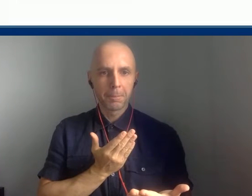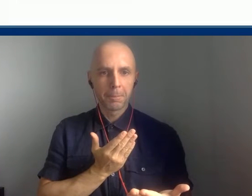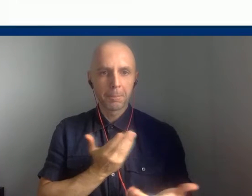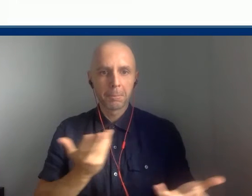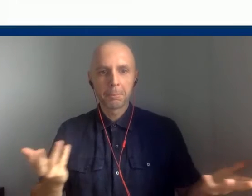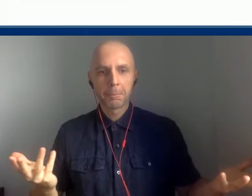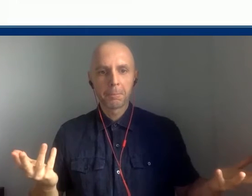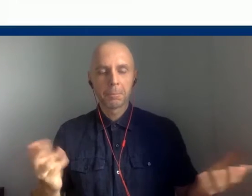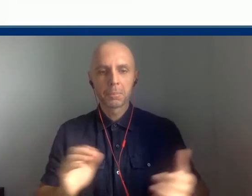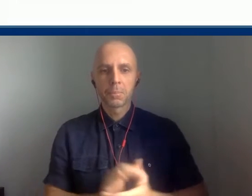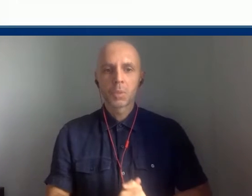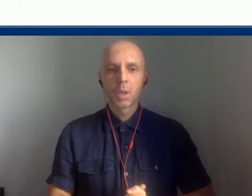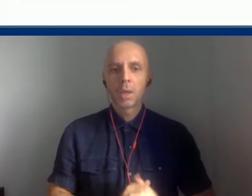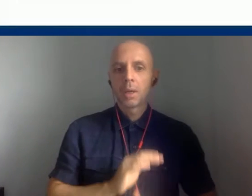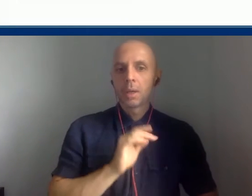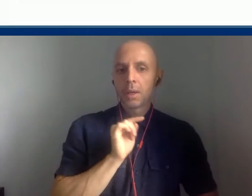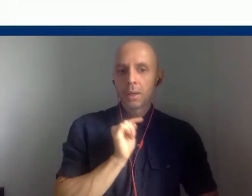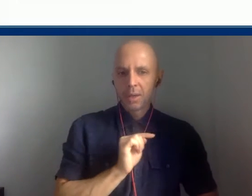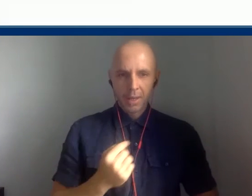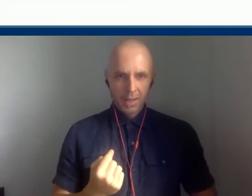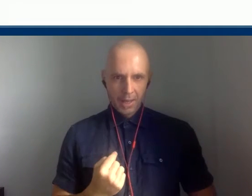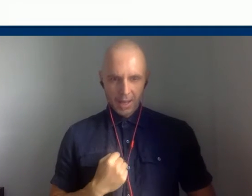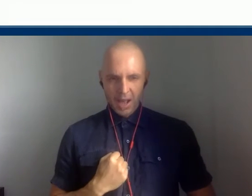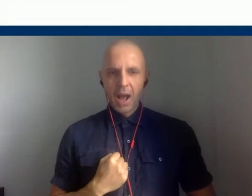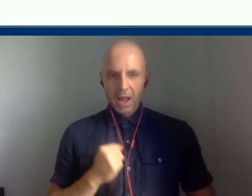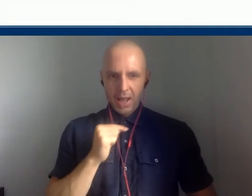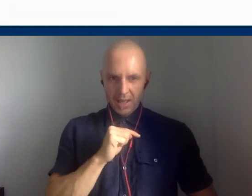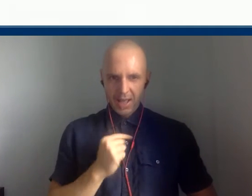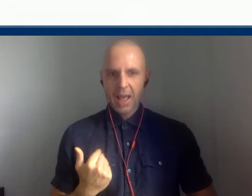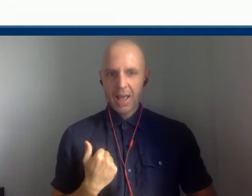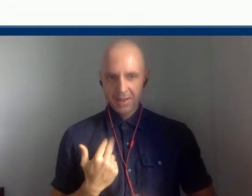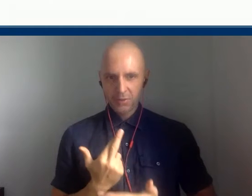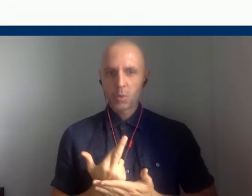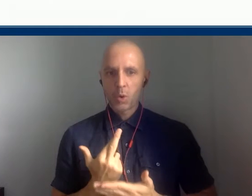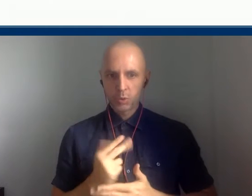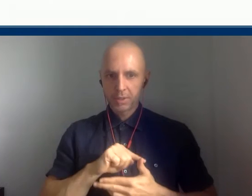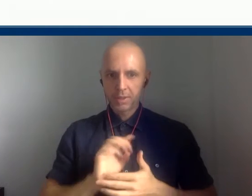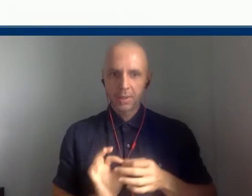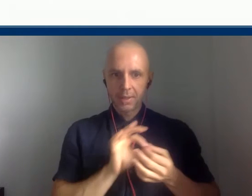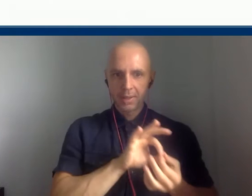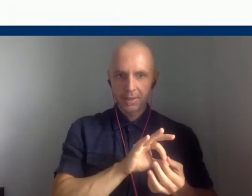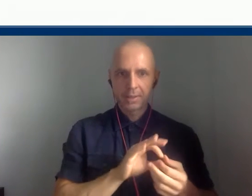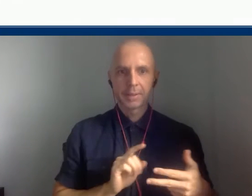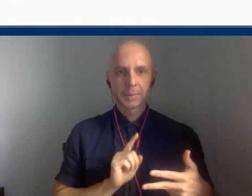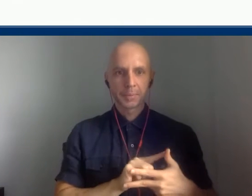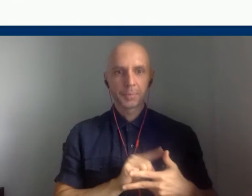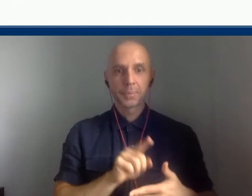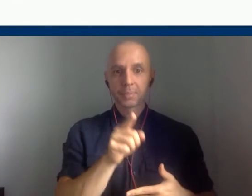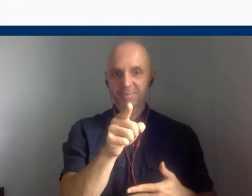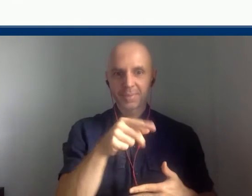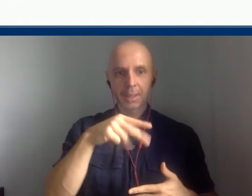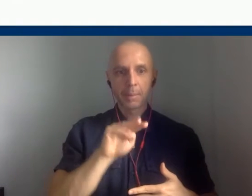sources. The Matthew-Paris itinerary from London to Jerusalem, which was made in the 13th century.